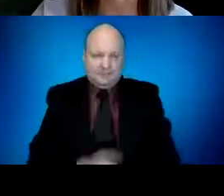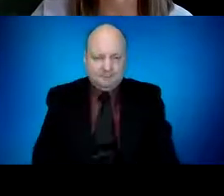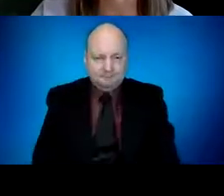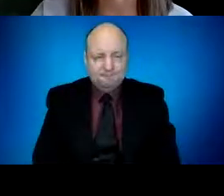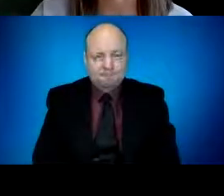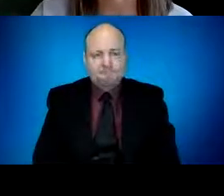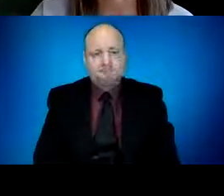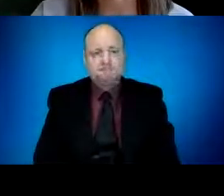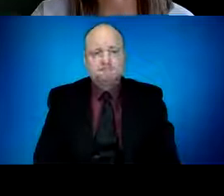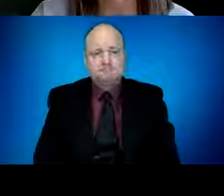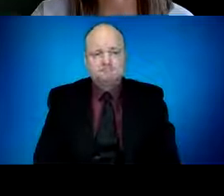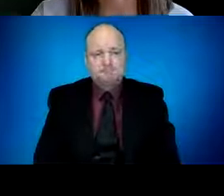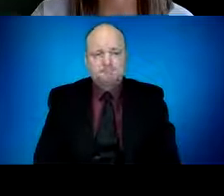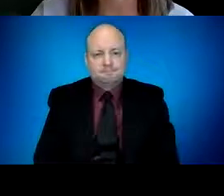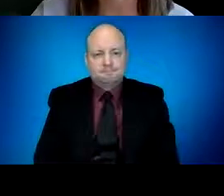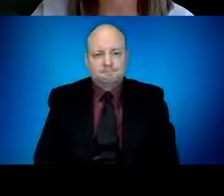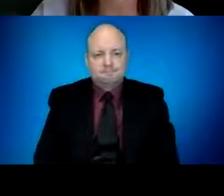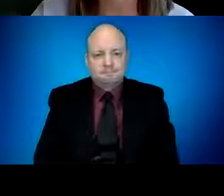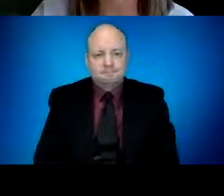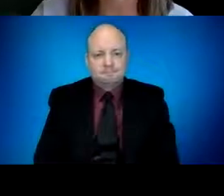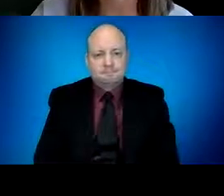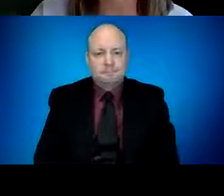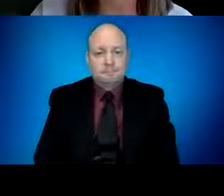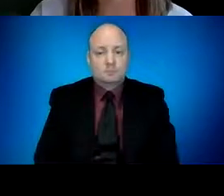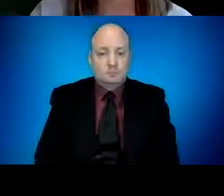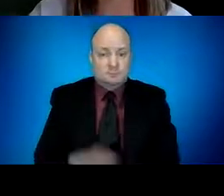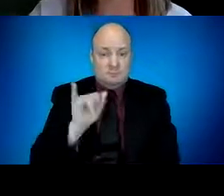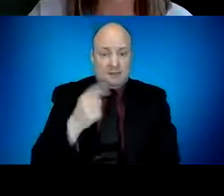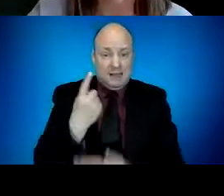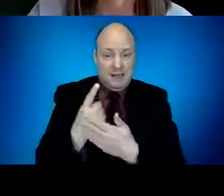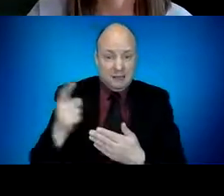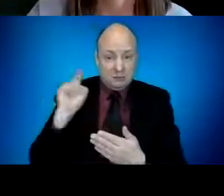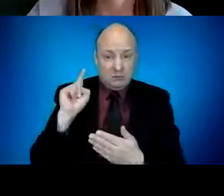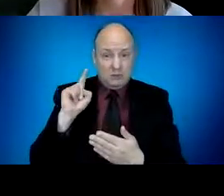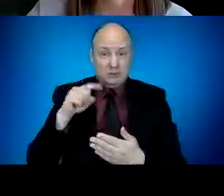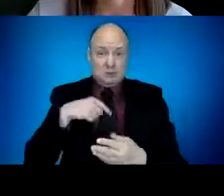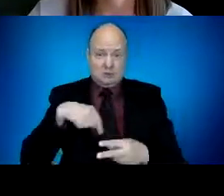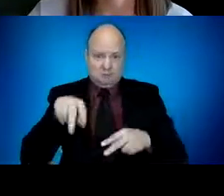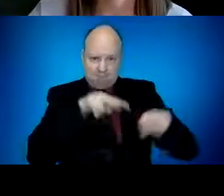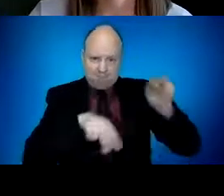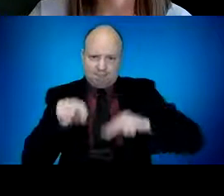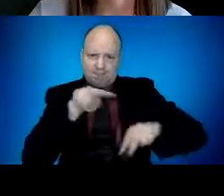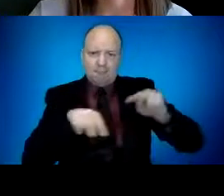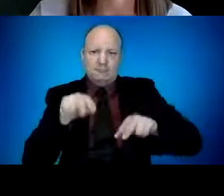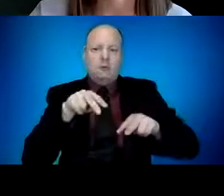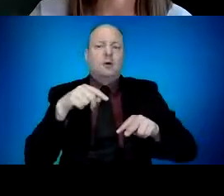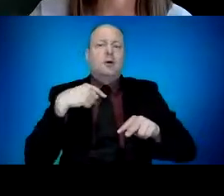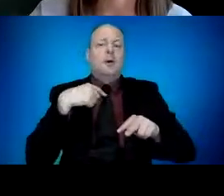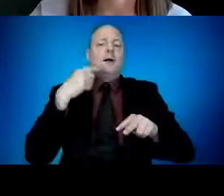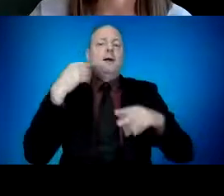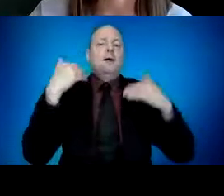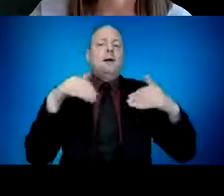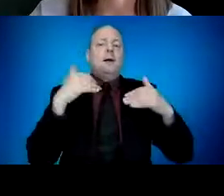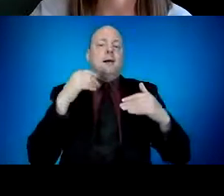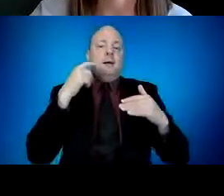Finally, as Director Allen noted this past week, we reached the milestone of one million Oregonians who have received at least one dose of COVID-19